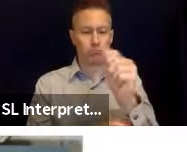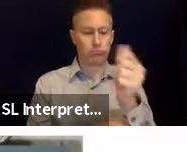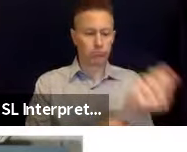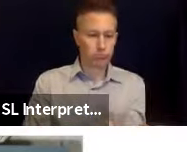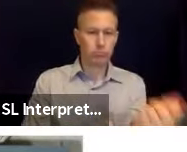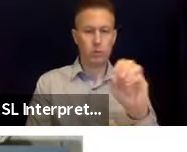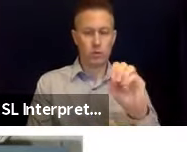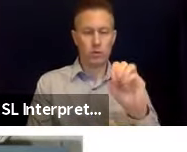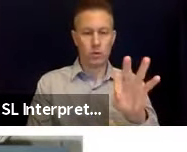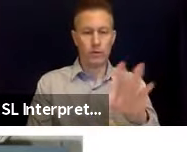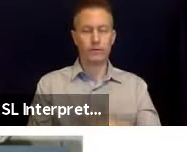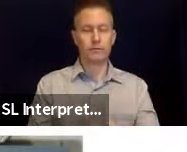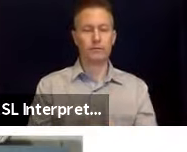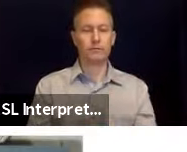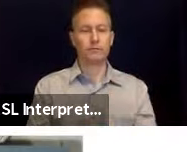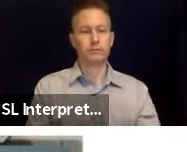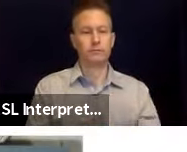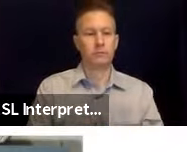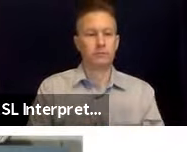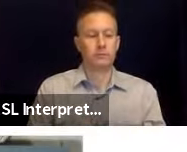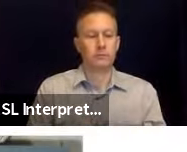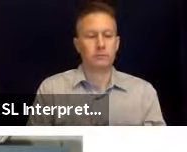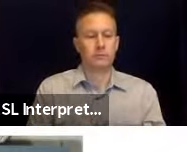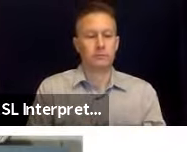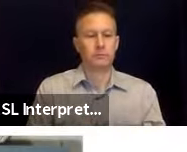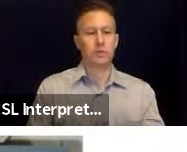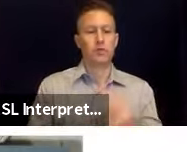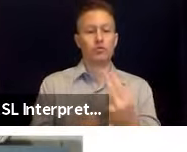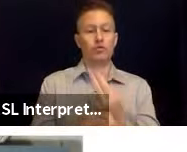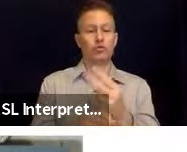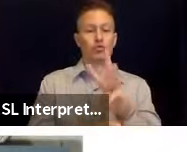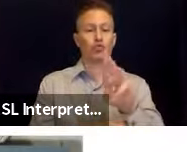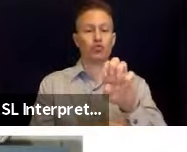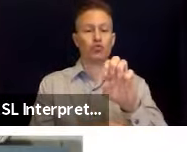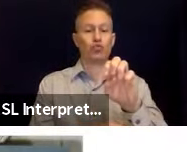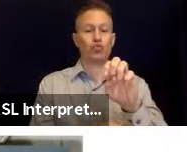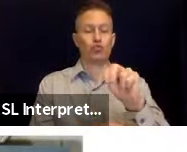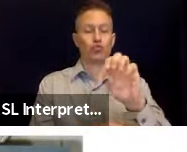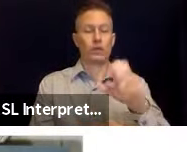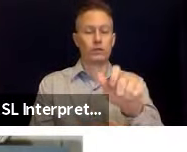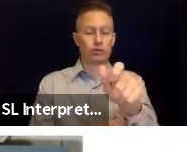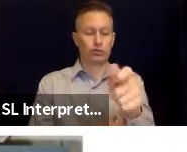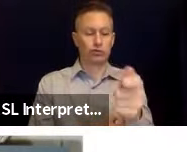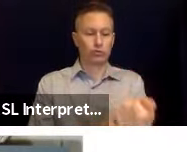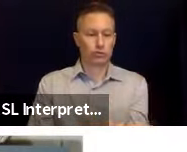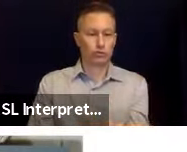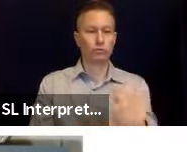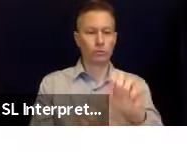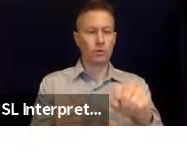90 degrees. And you can use a wrench just to do that. Next slide, please.